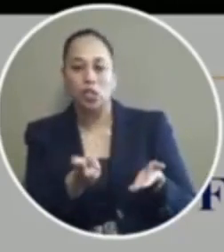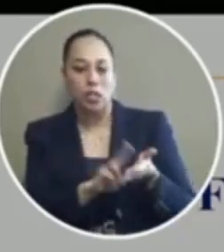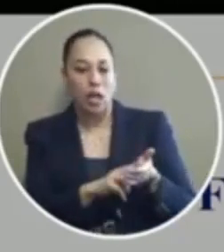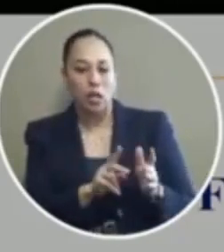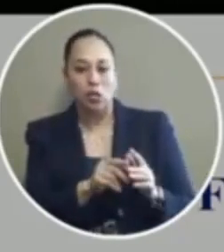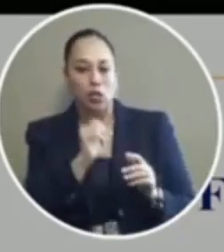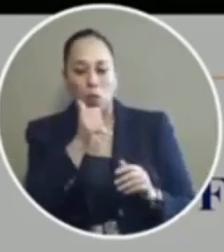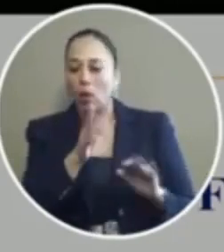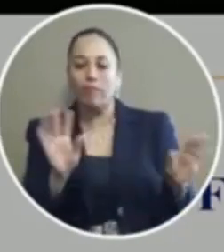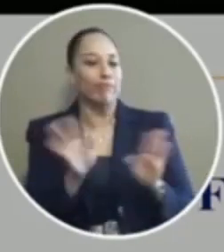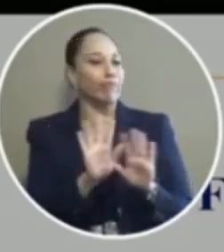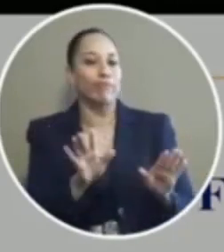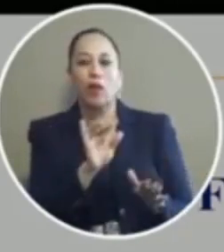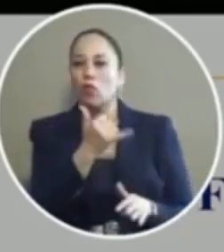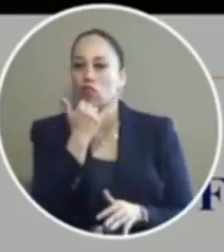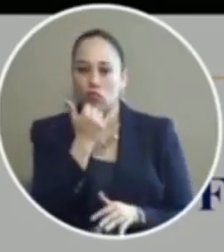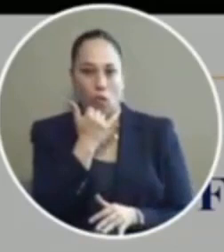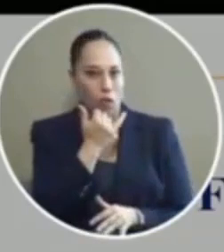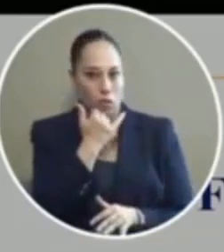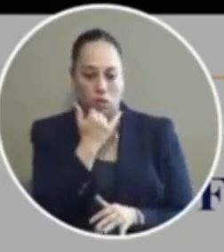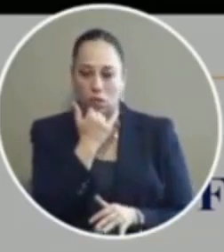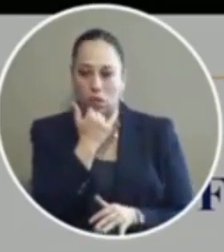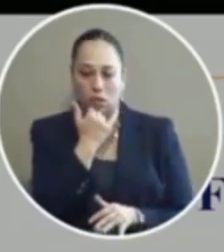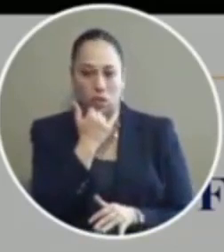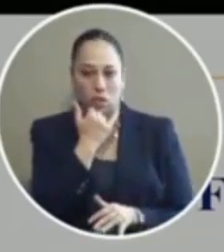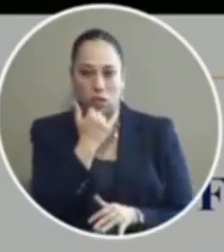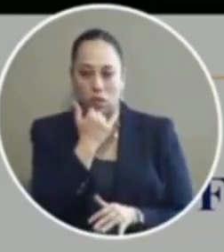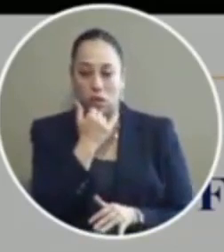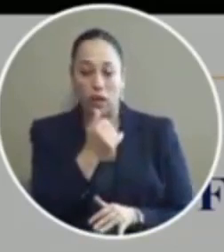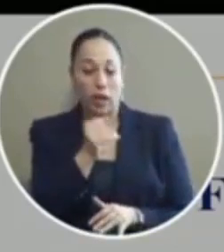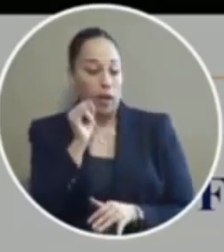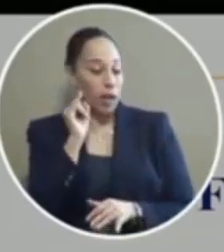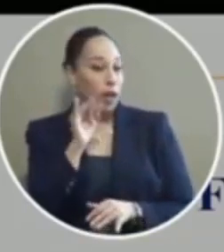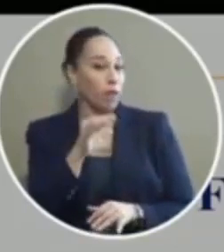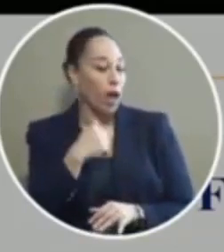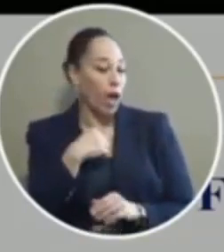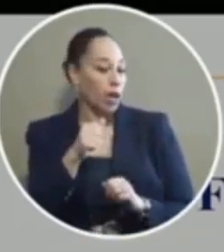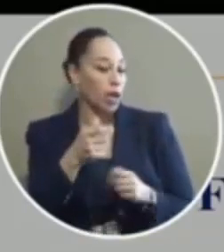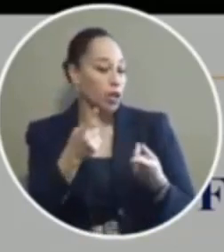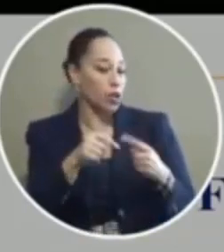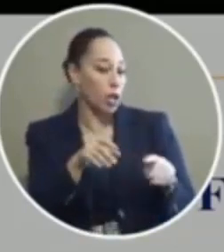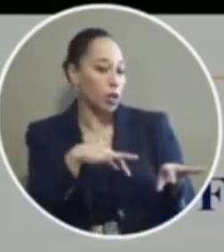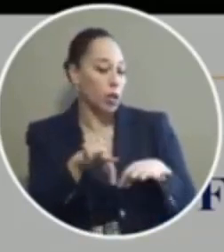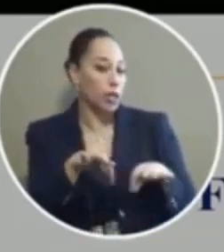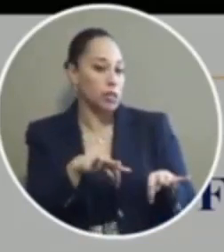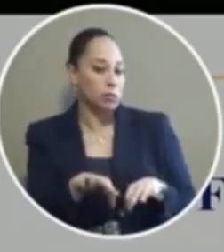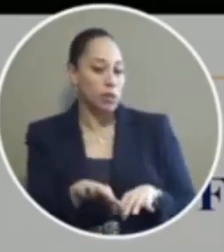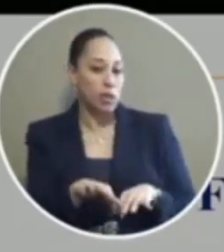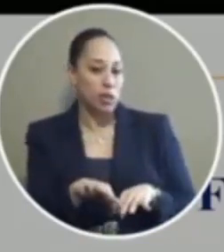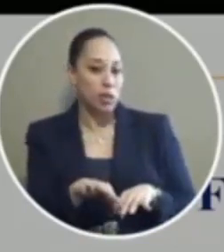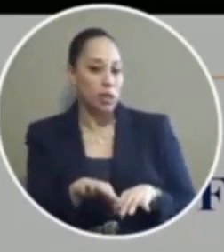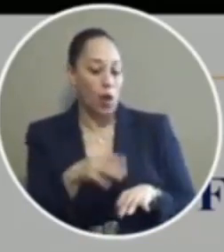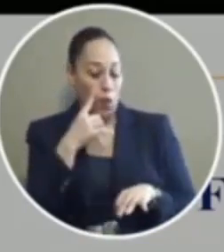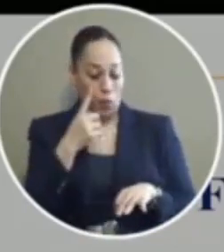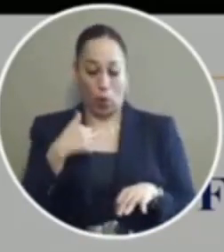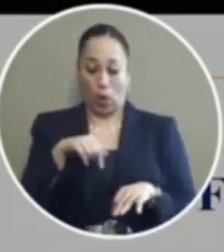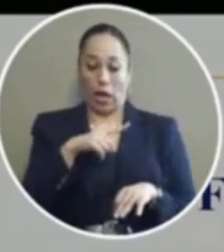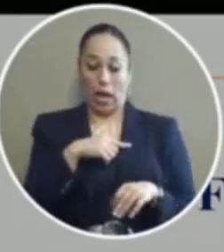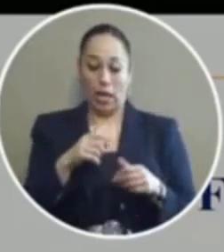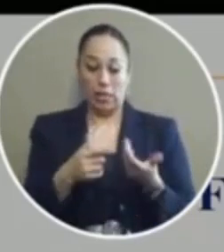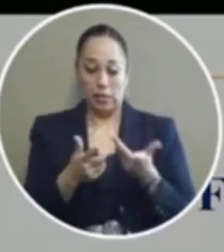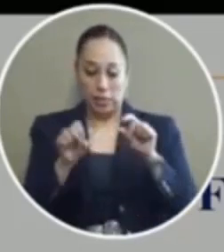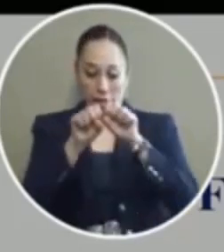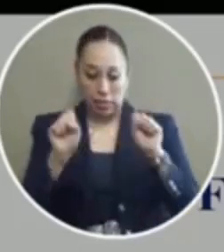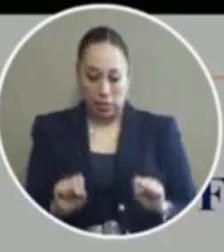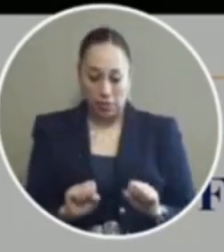that is incorrect what what if I can try to explain this the for us the system the